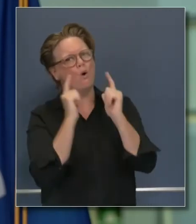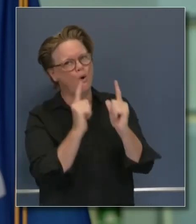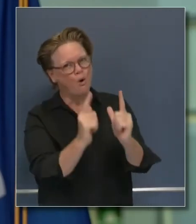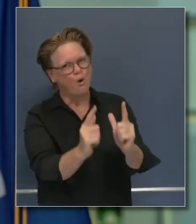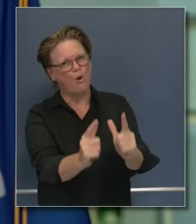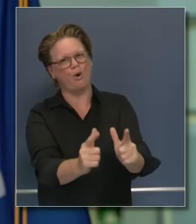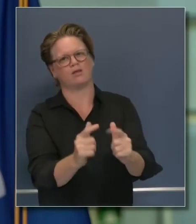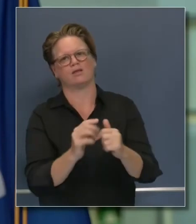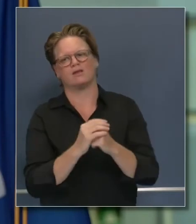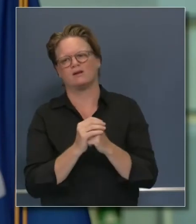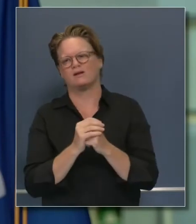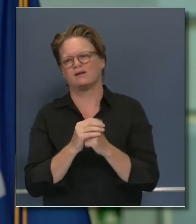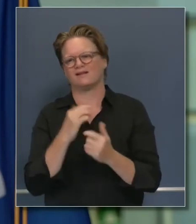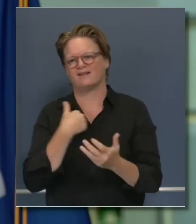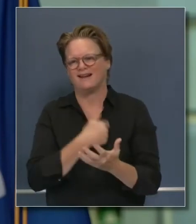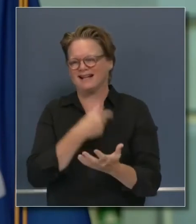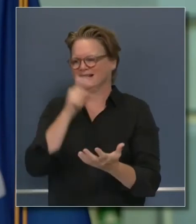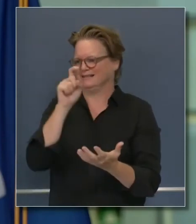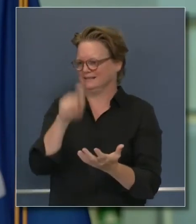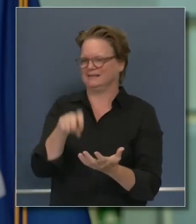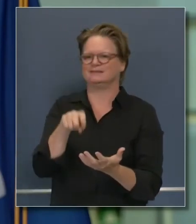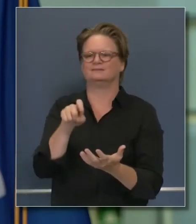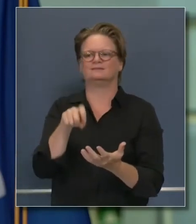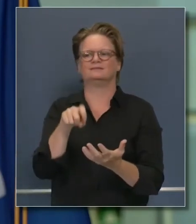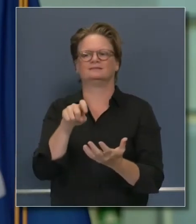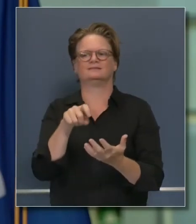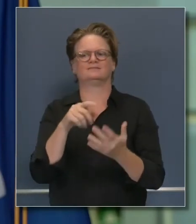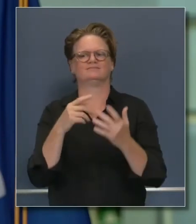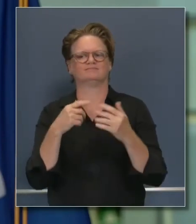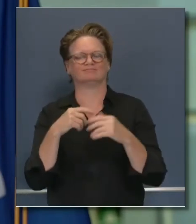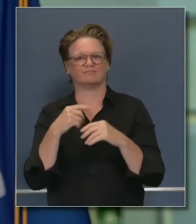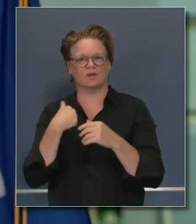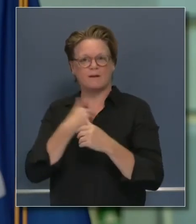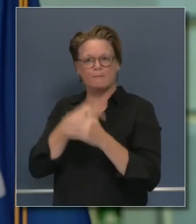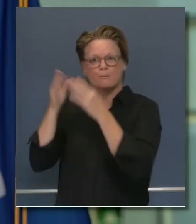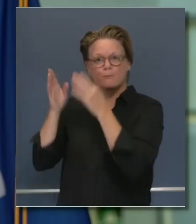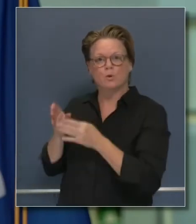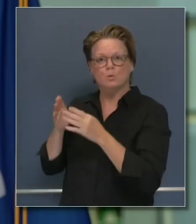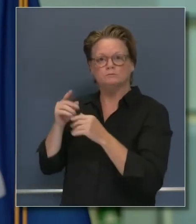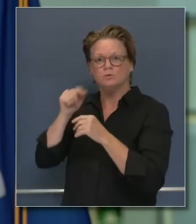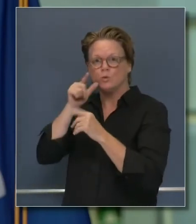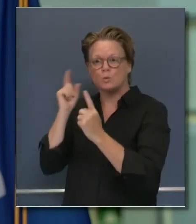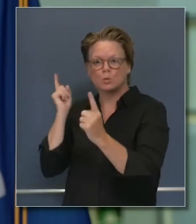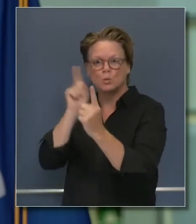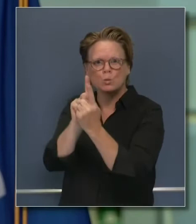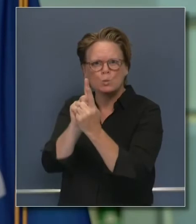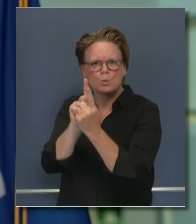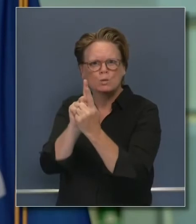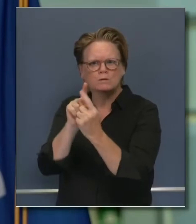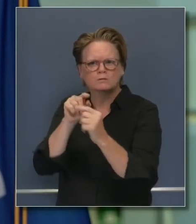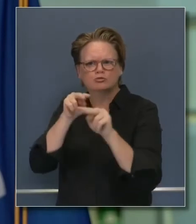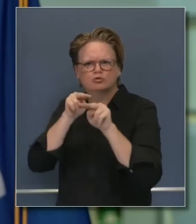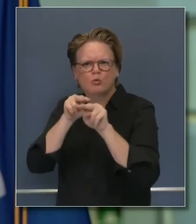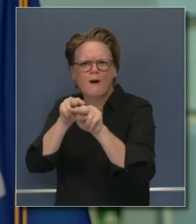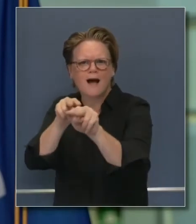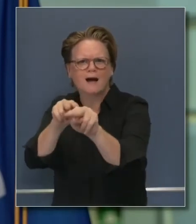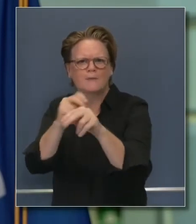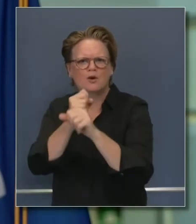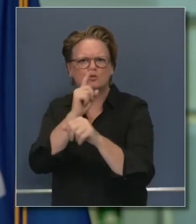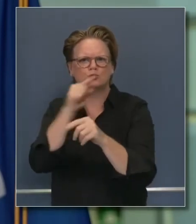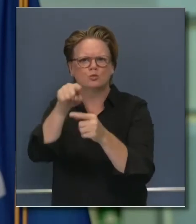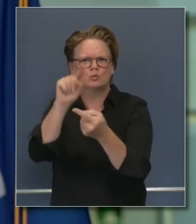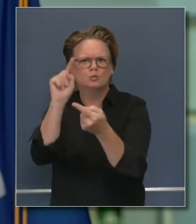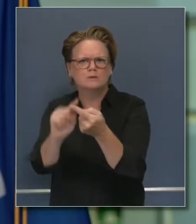of the contact tracing opportunities to really reduce and tampen down transmission in